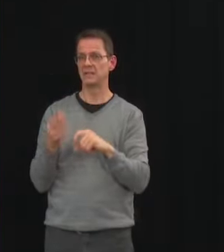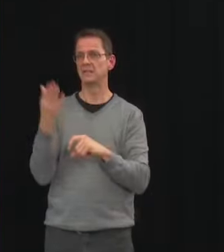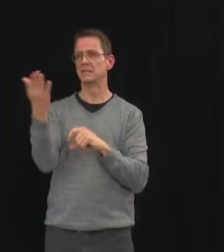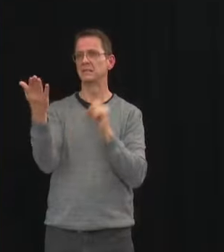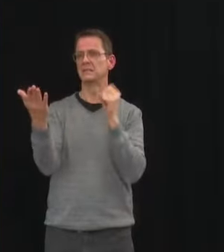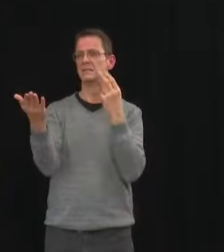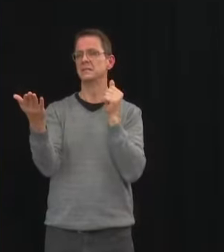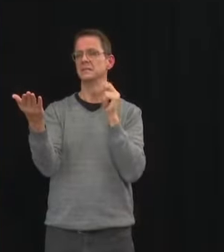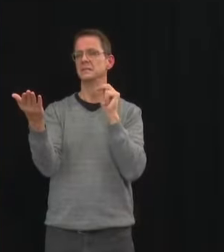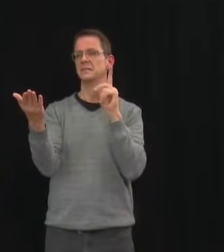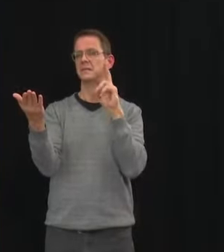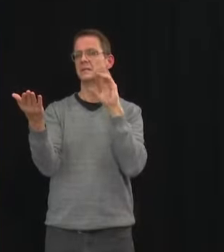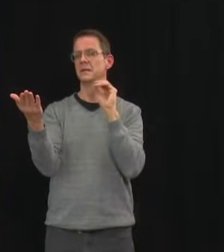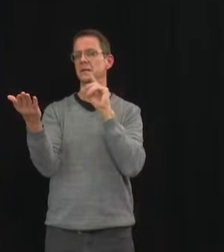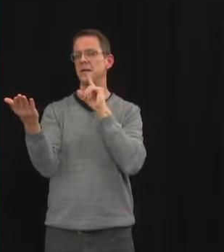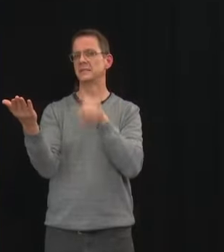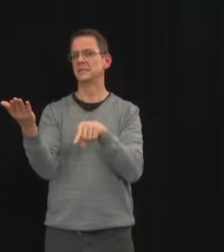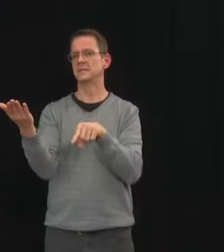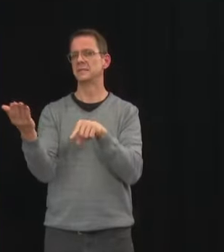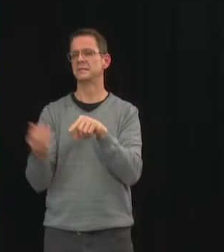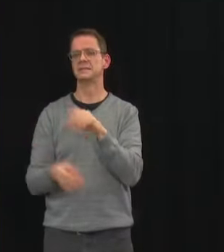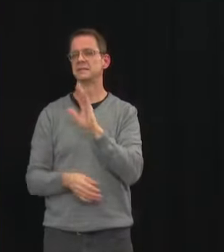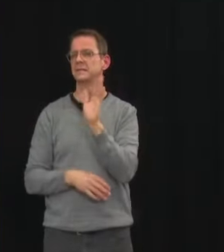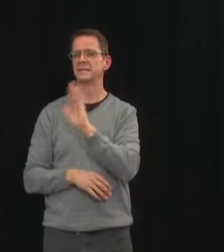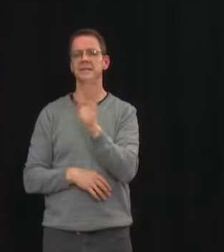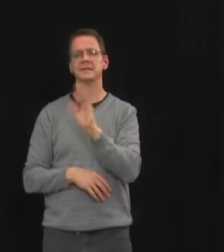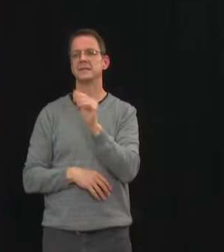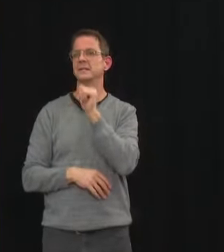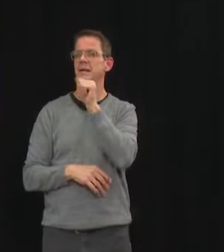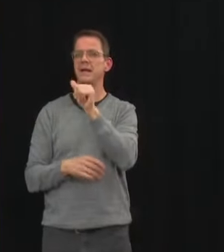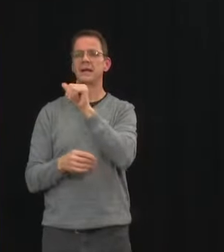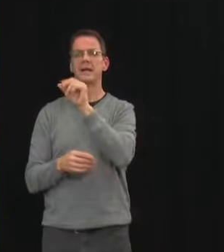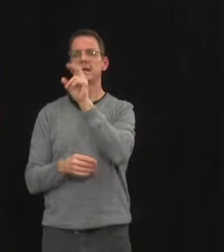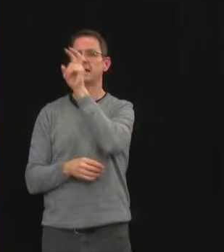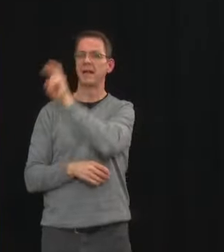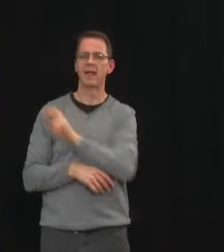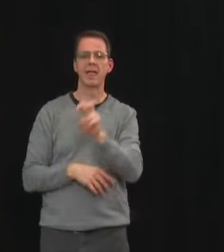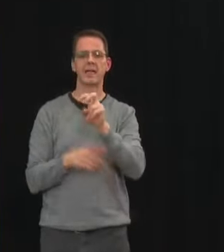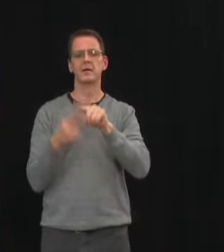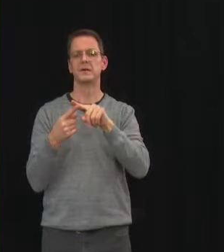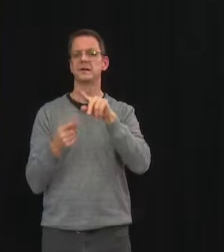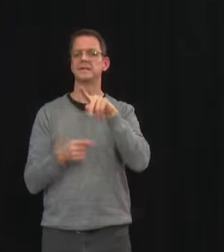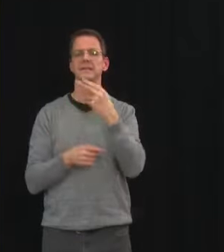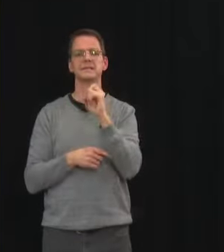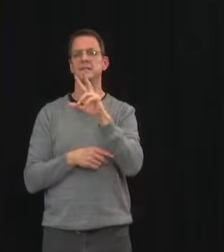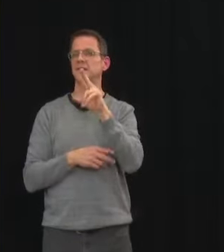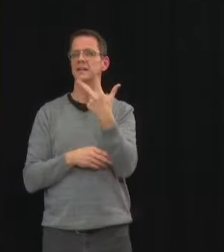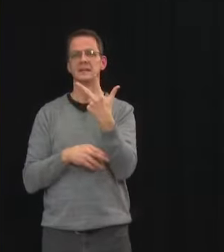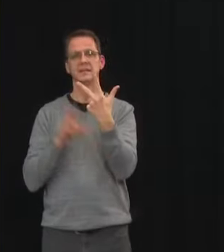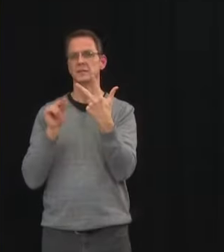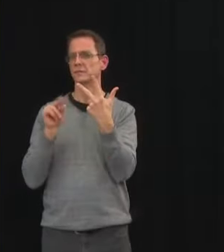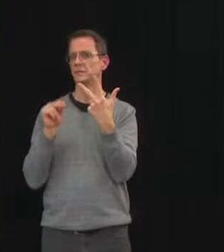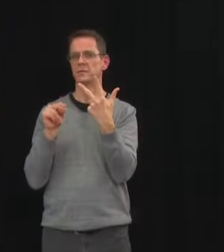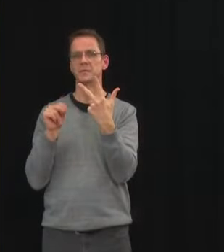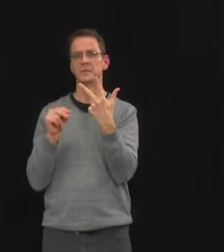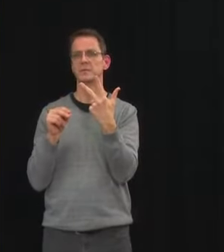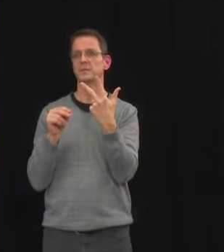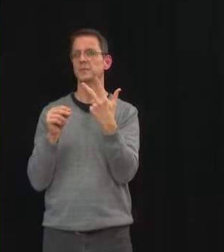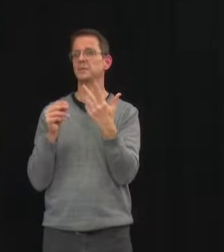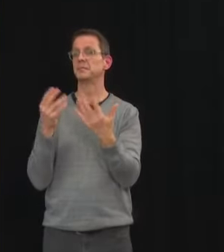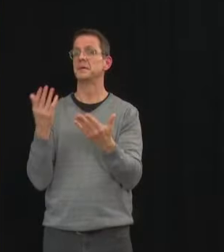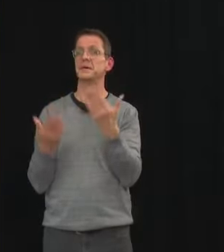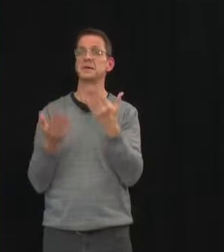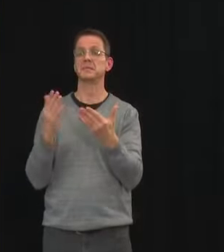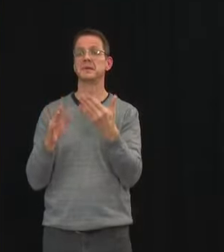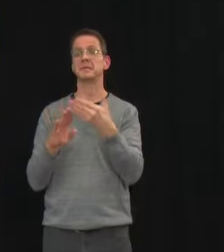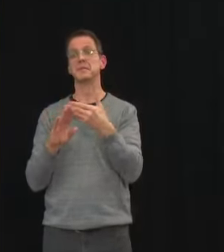COVID committee and so it could come before step 3. Those will be decisions that we make as we continue to evaluate the